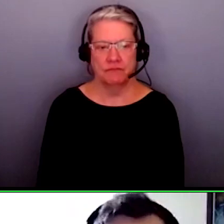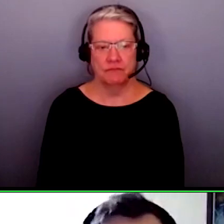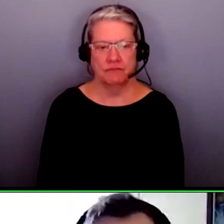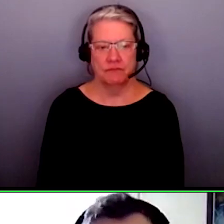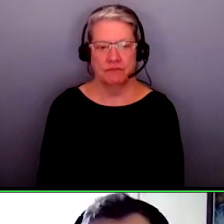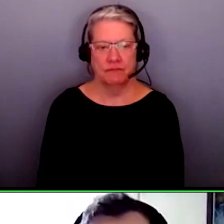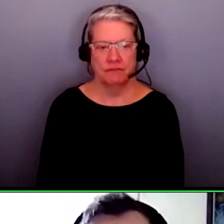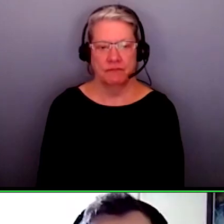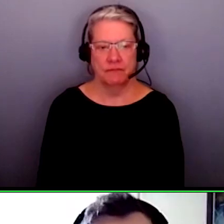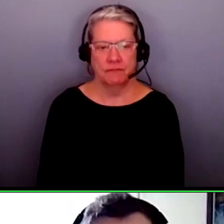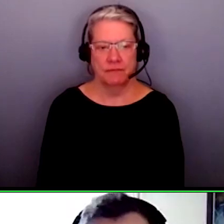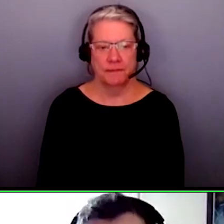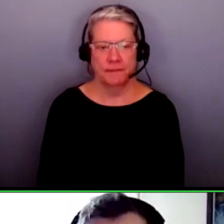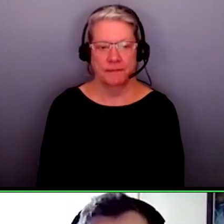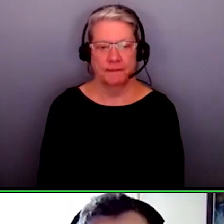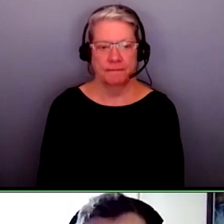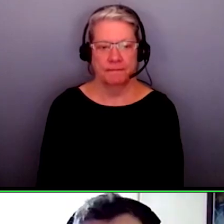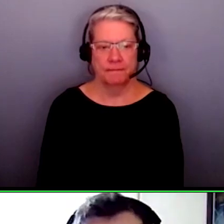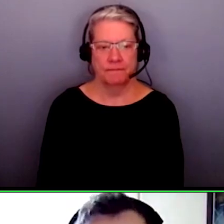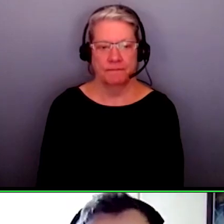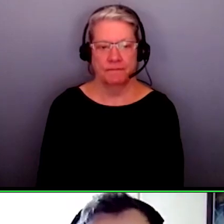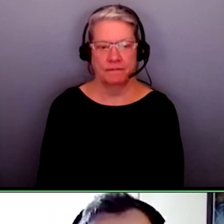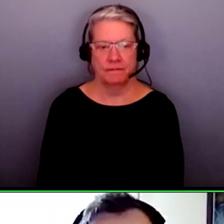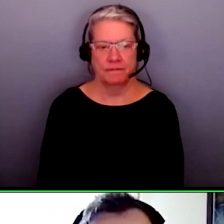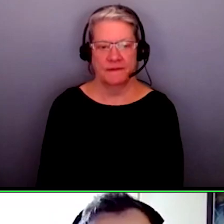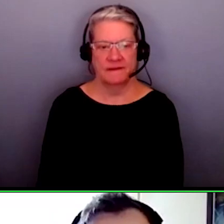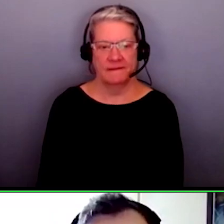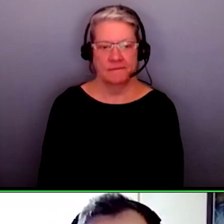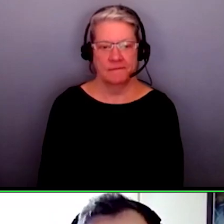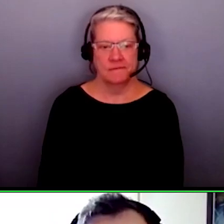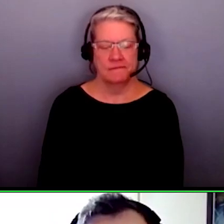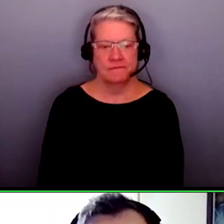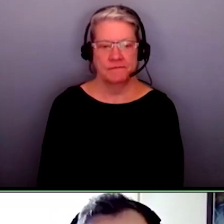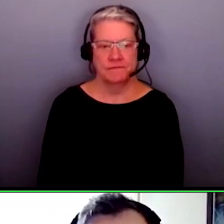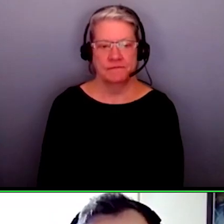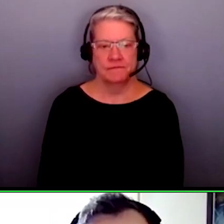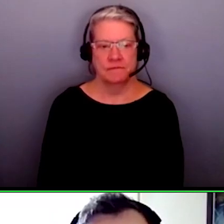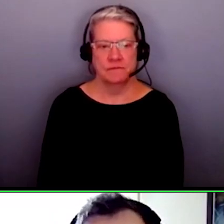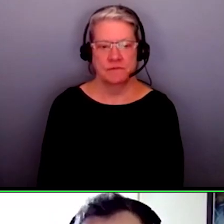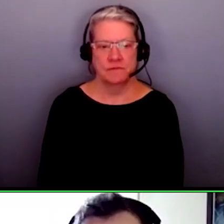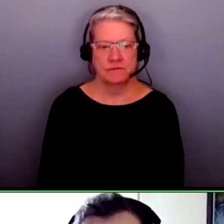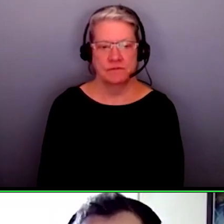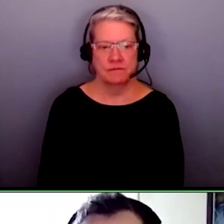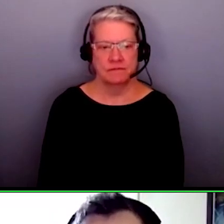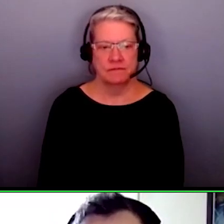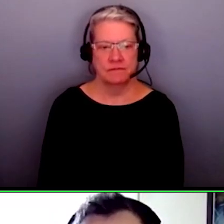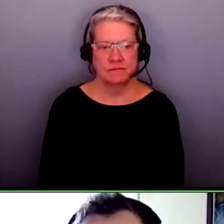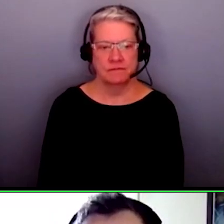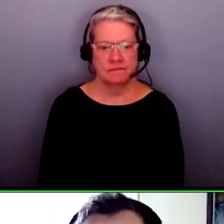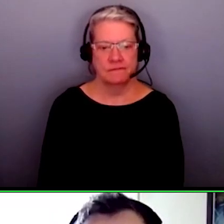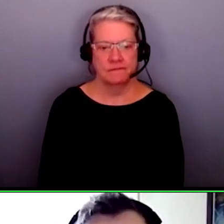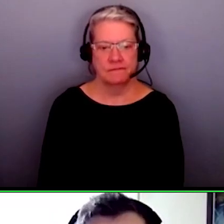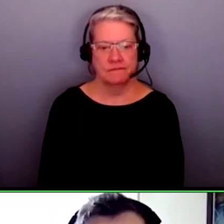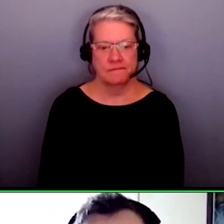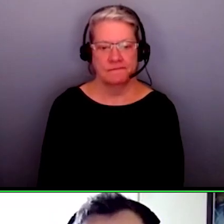for people who grow up in deaf culture or may have communication that is really